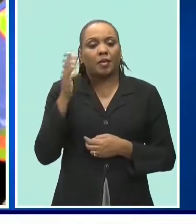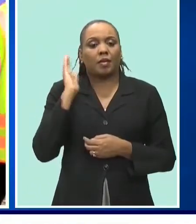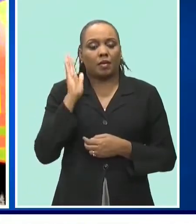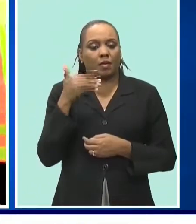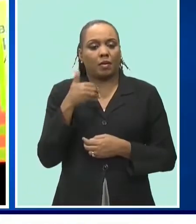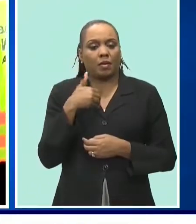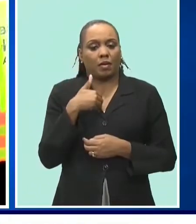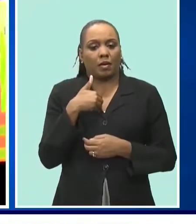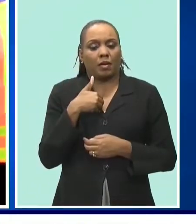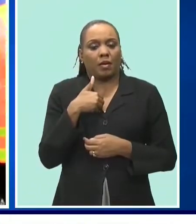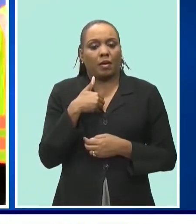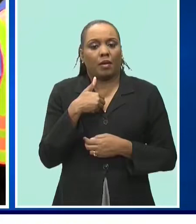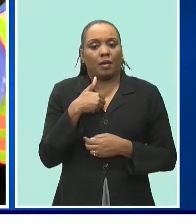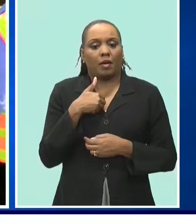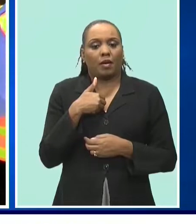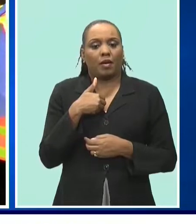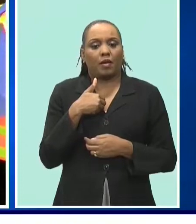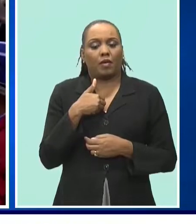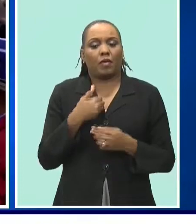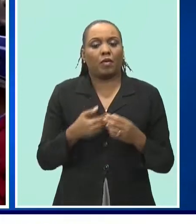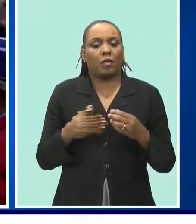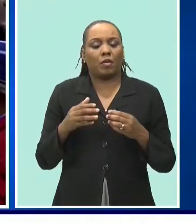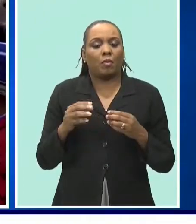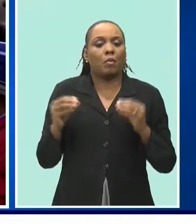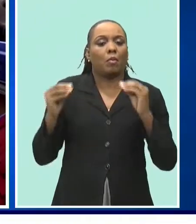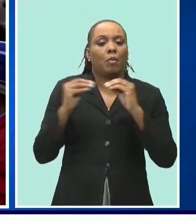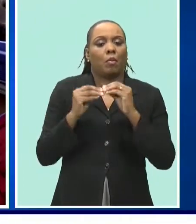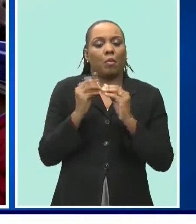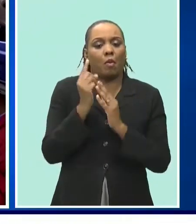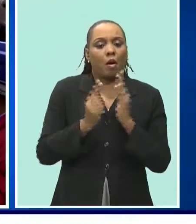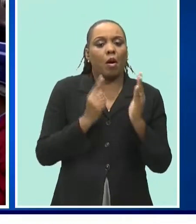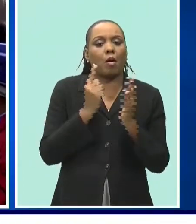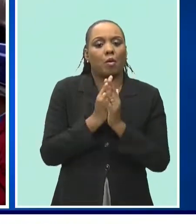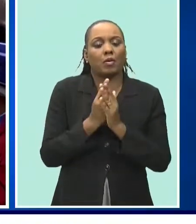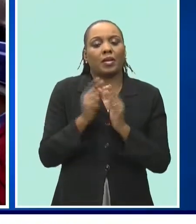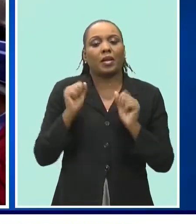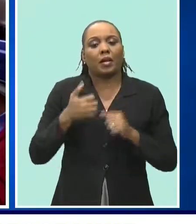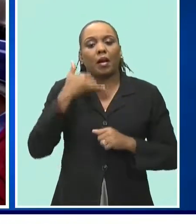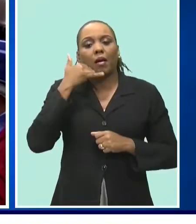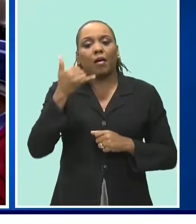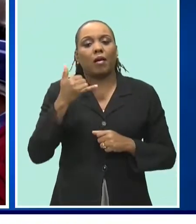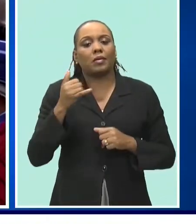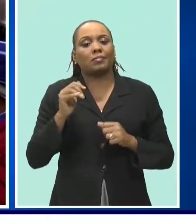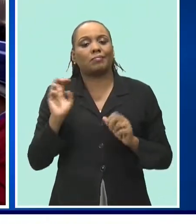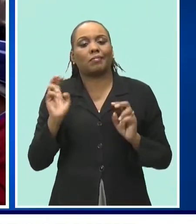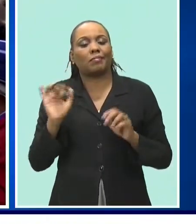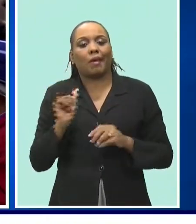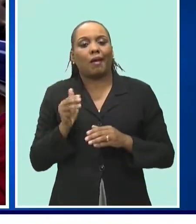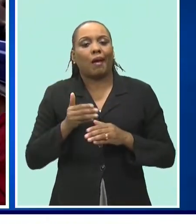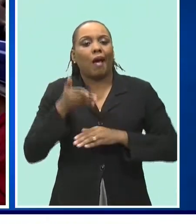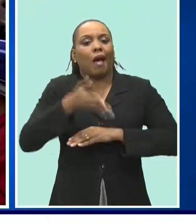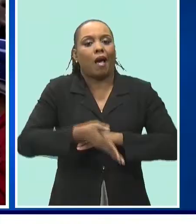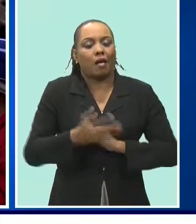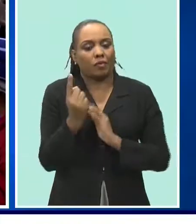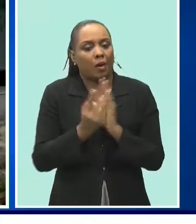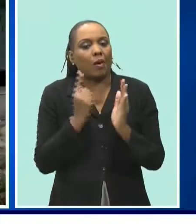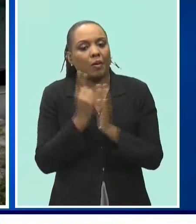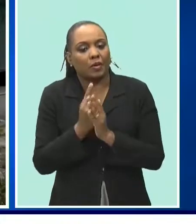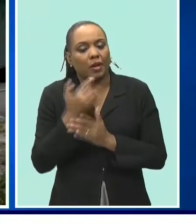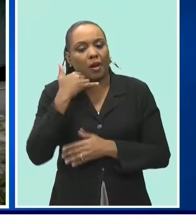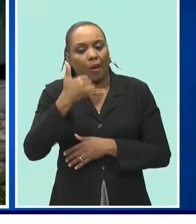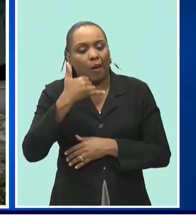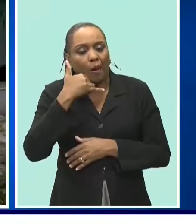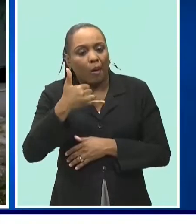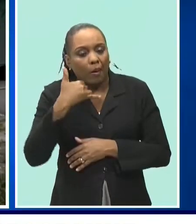hours and increased labor force workers are now better equipped to respond to the high volume of complaints he says the